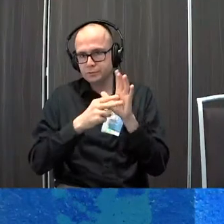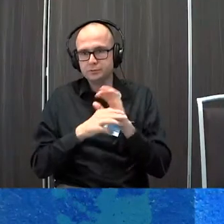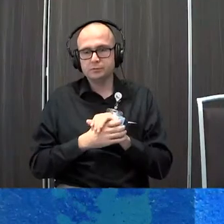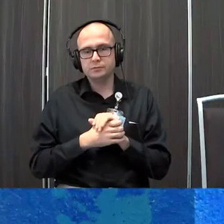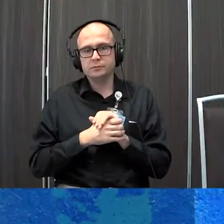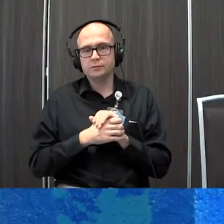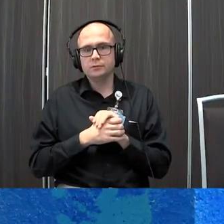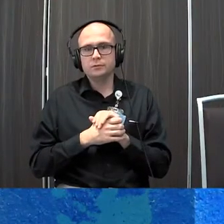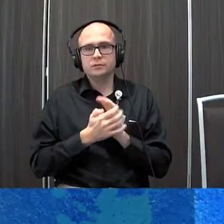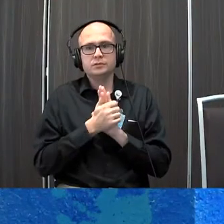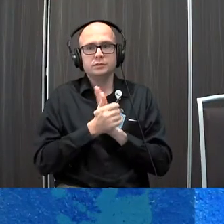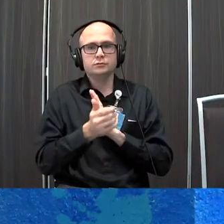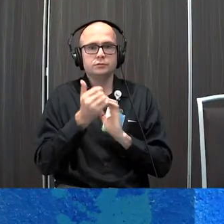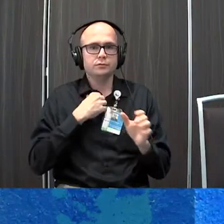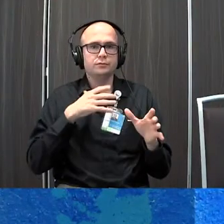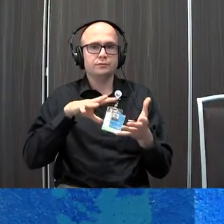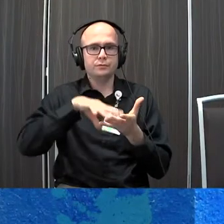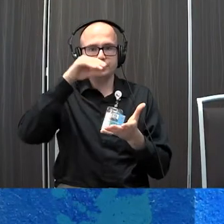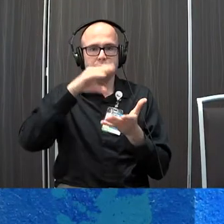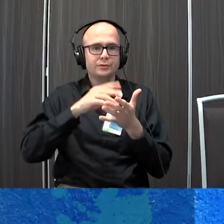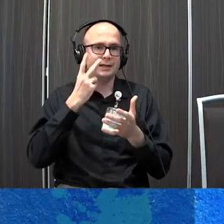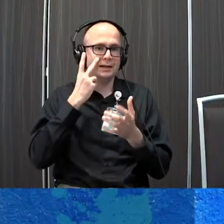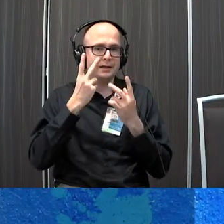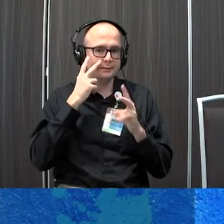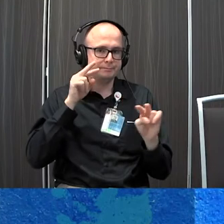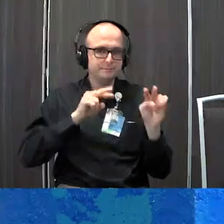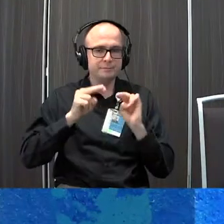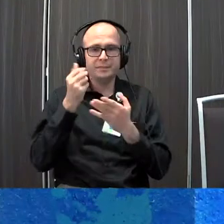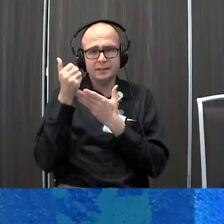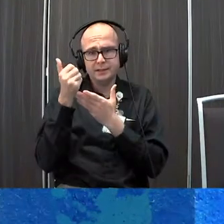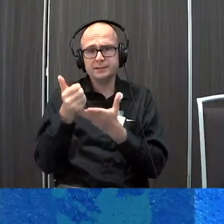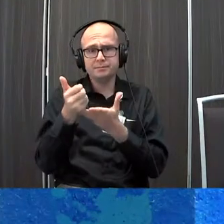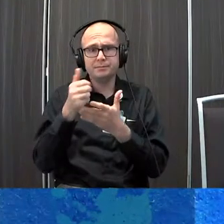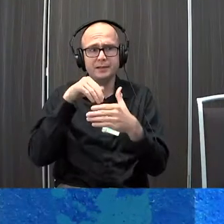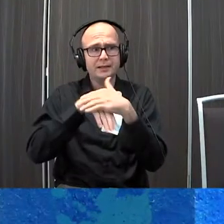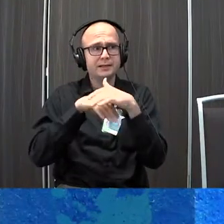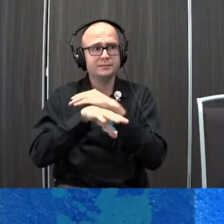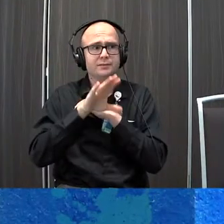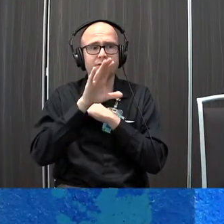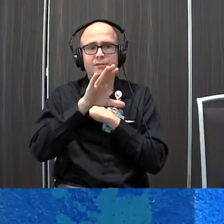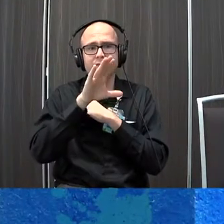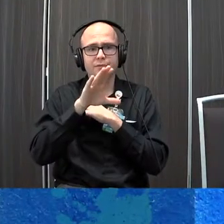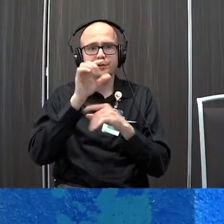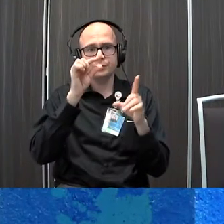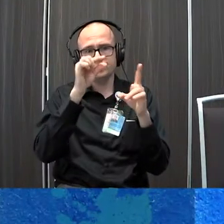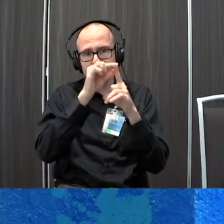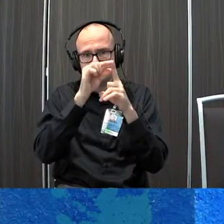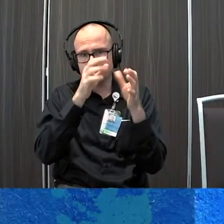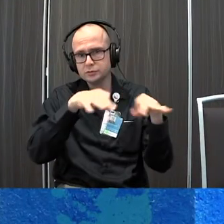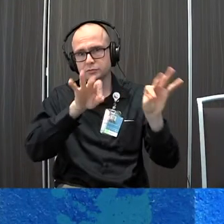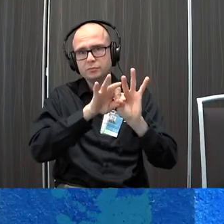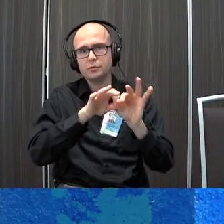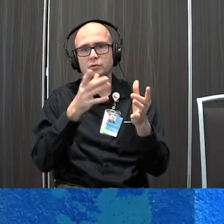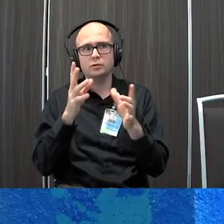learning to build consistent icon sequences to help children access their core words or their core